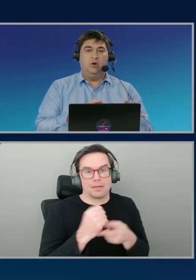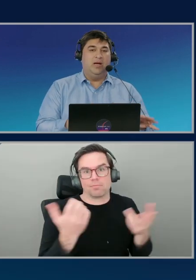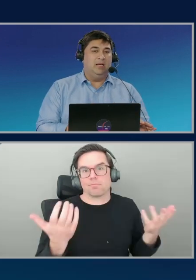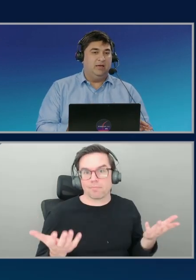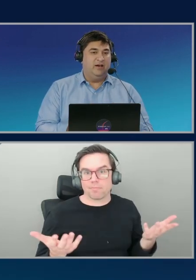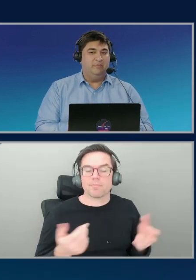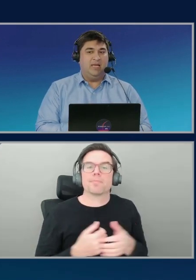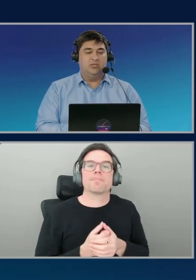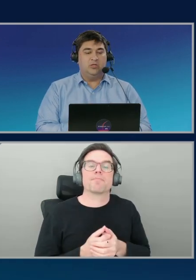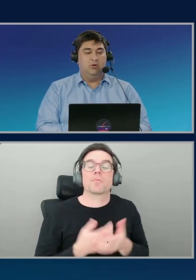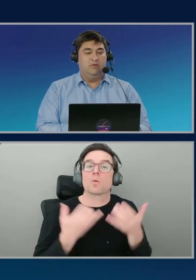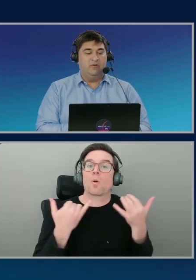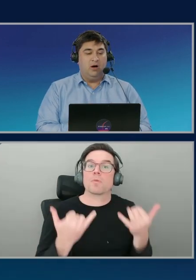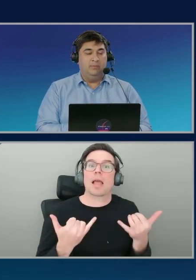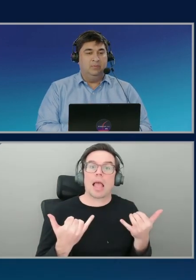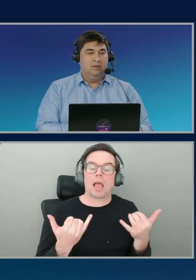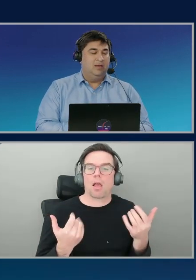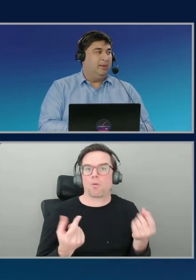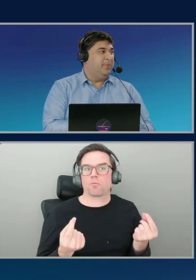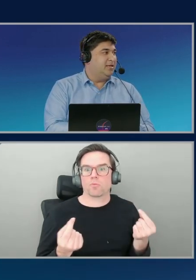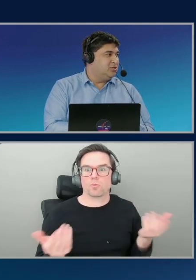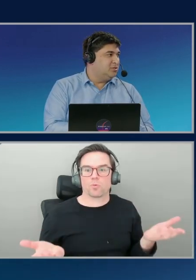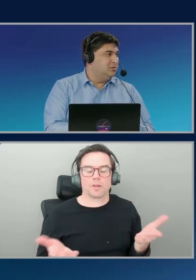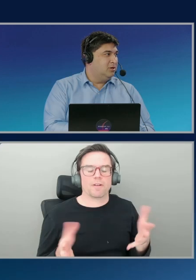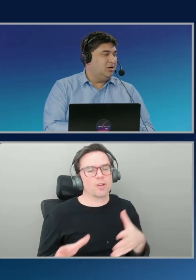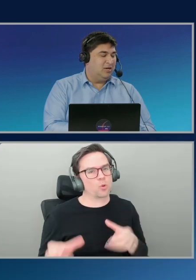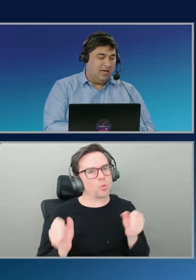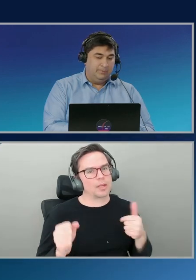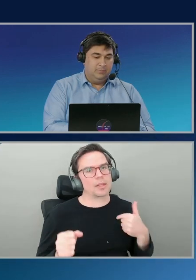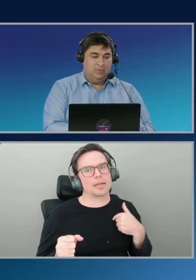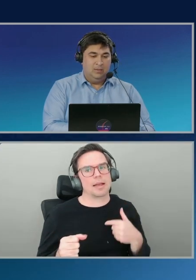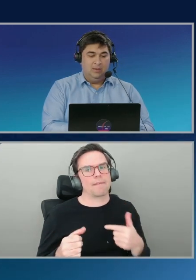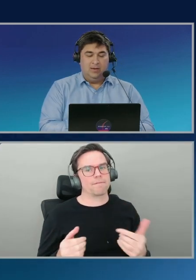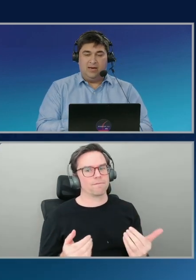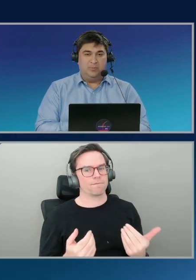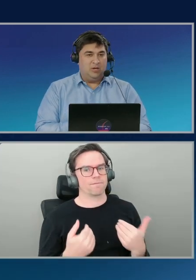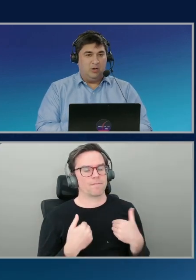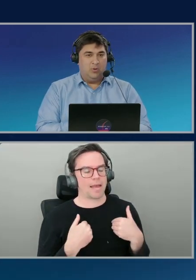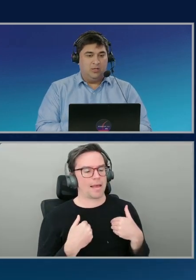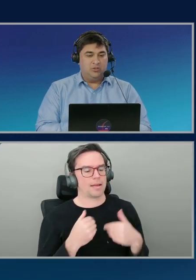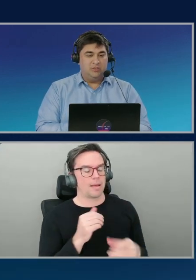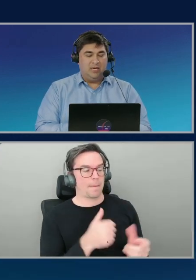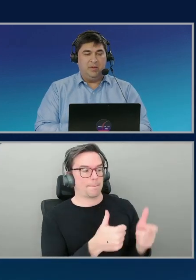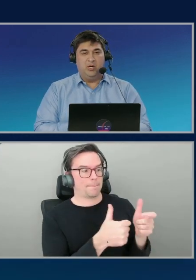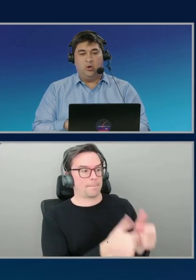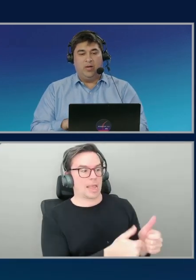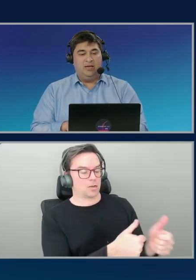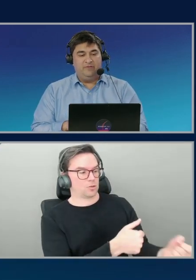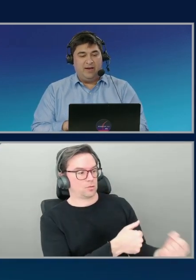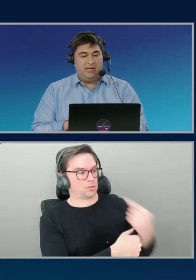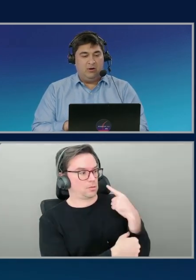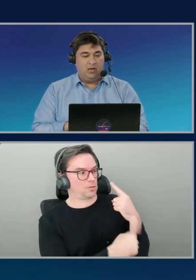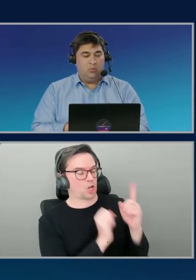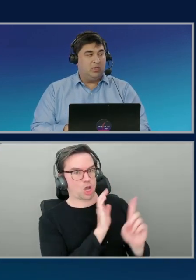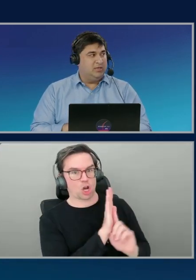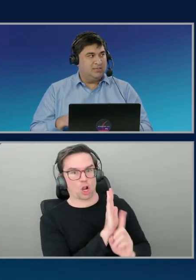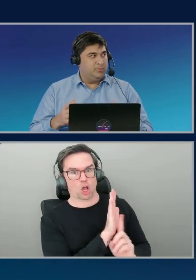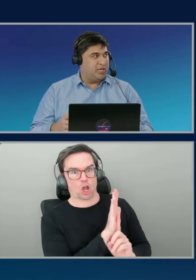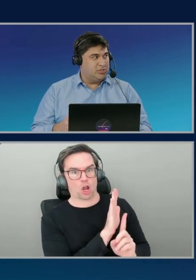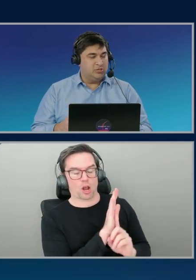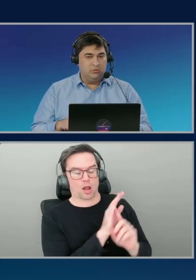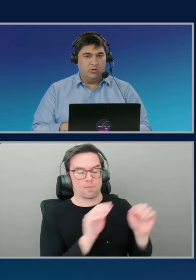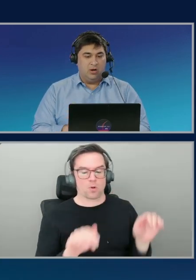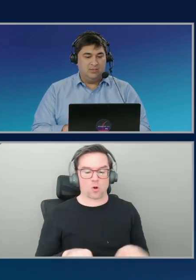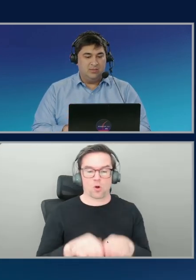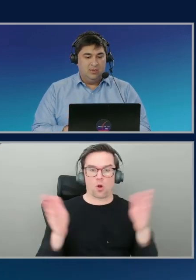very quickly, I've managed to go from I'm paged on an alarm, come to CloudWatch, I'm able to quickly find out like what is